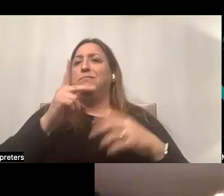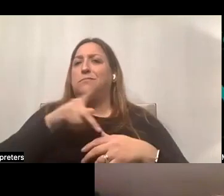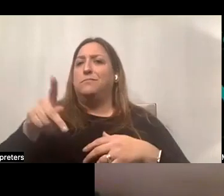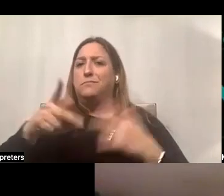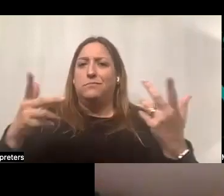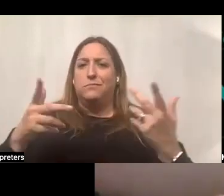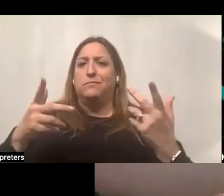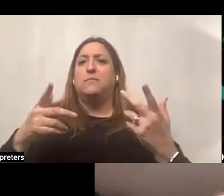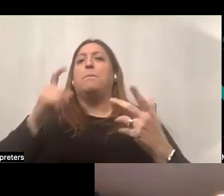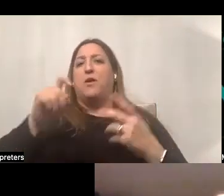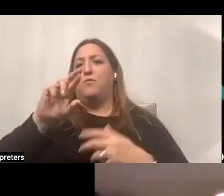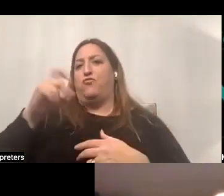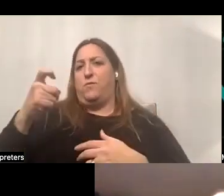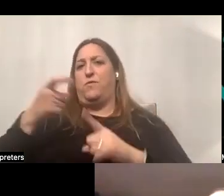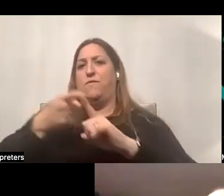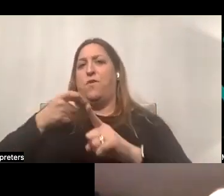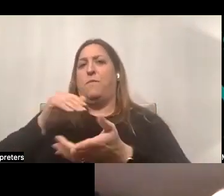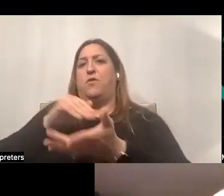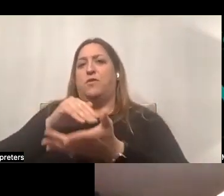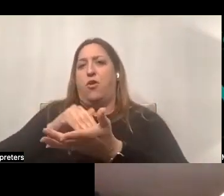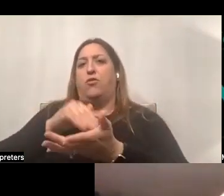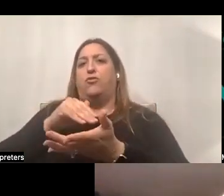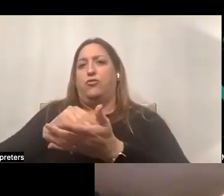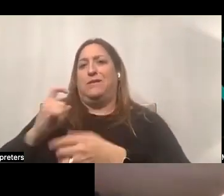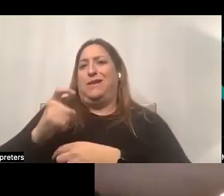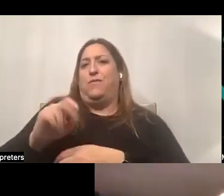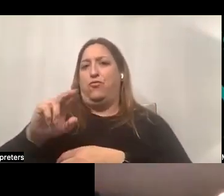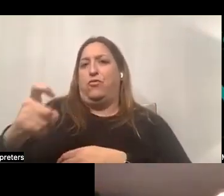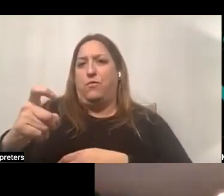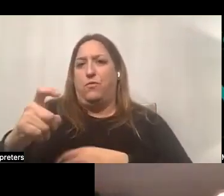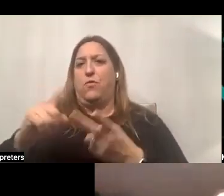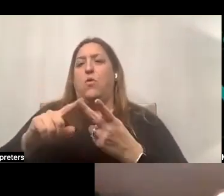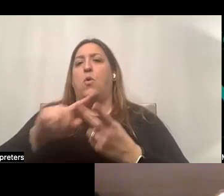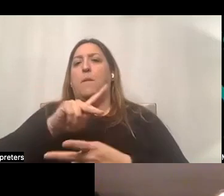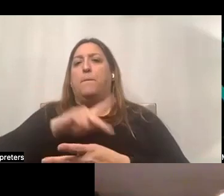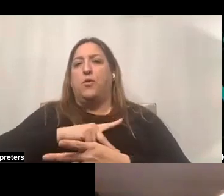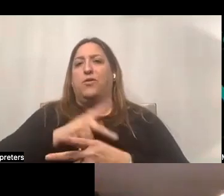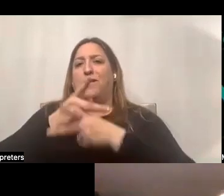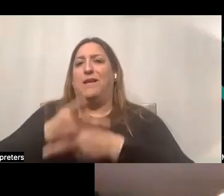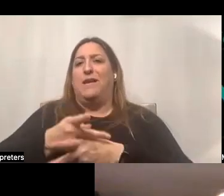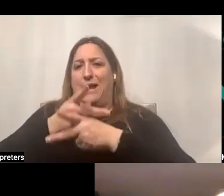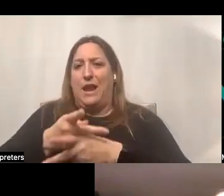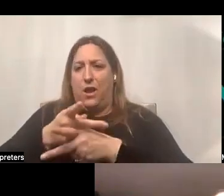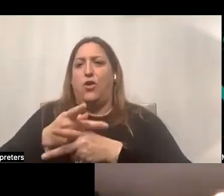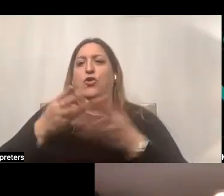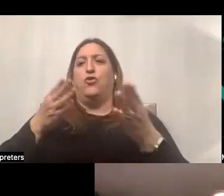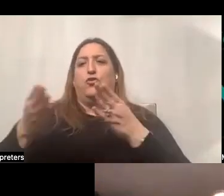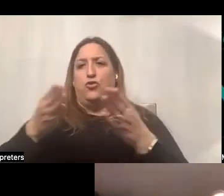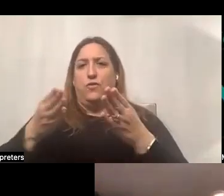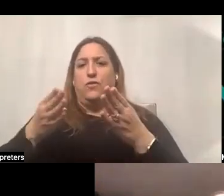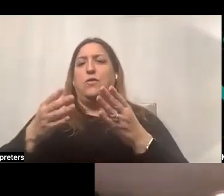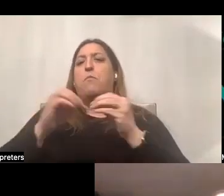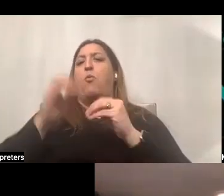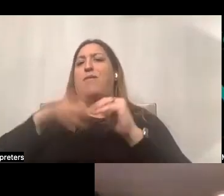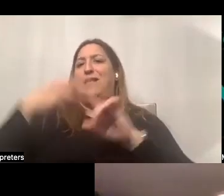must have a prescription from your medical provider for personal care assistance services required for longer than six months.